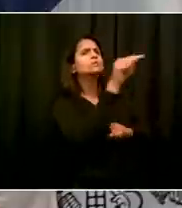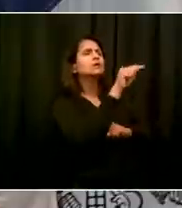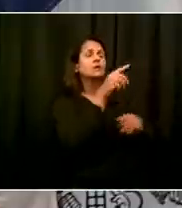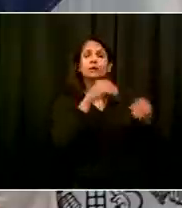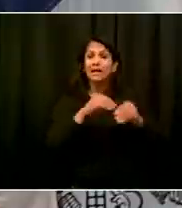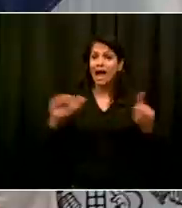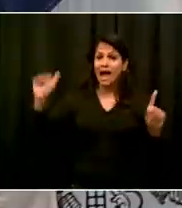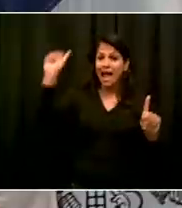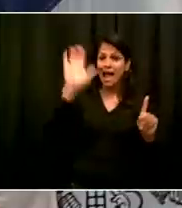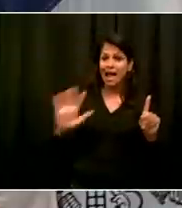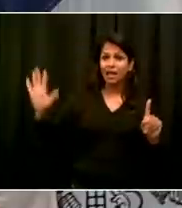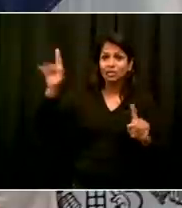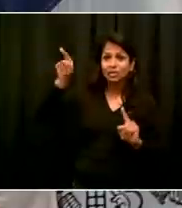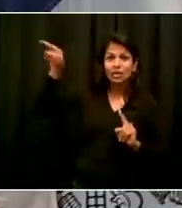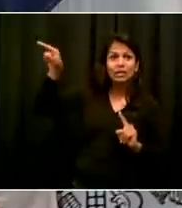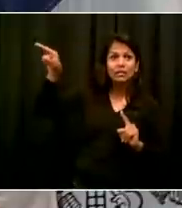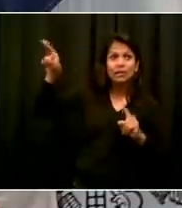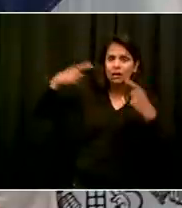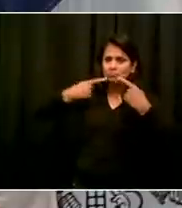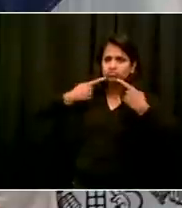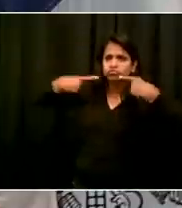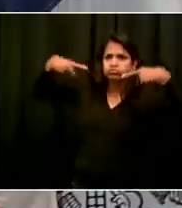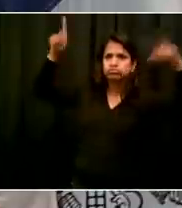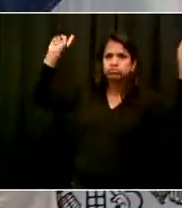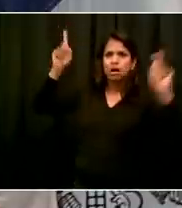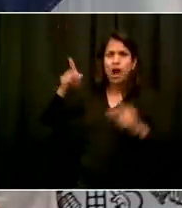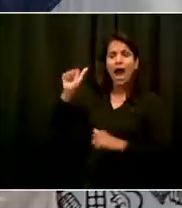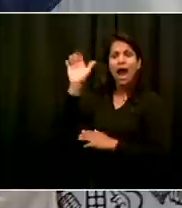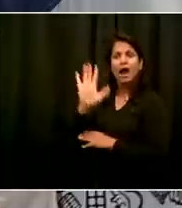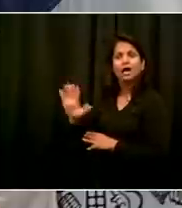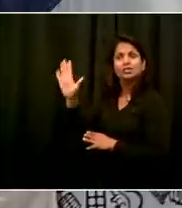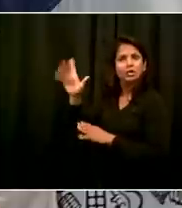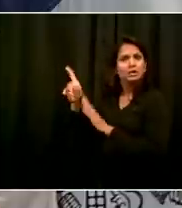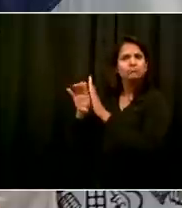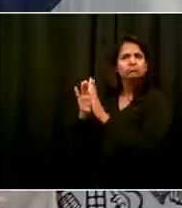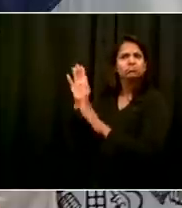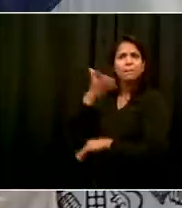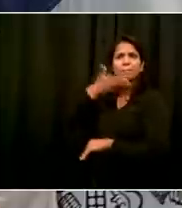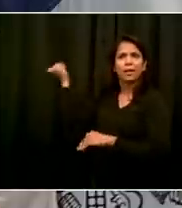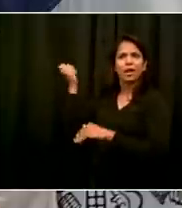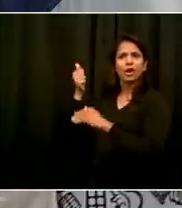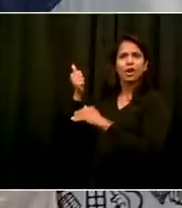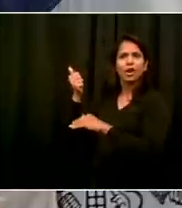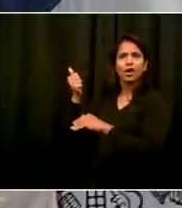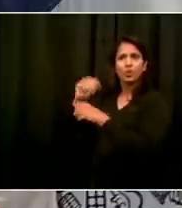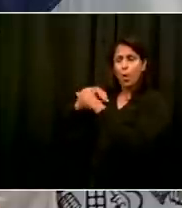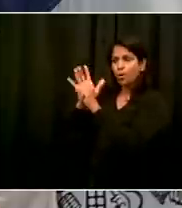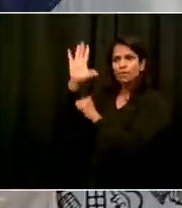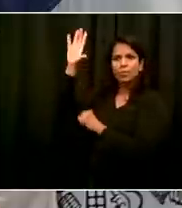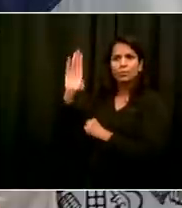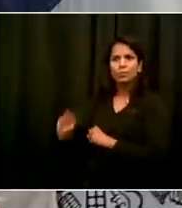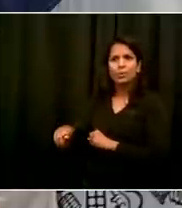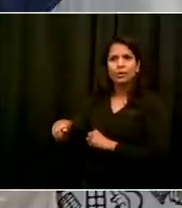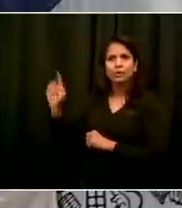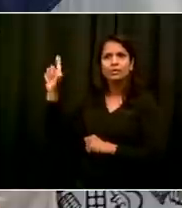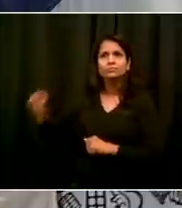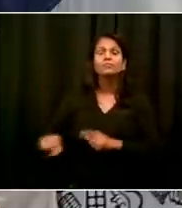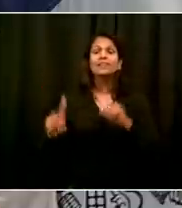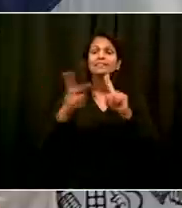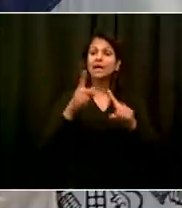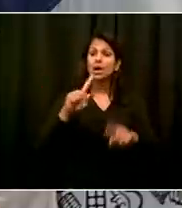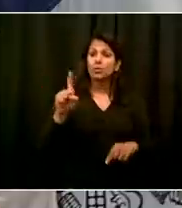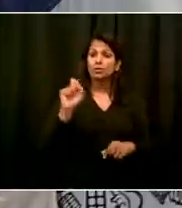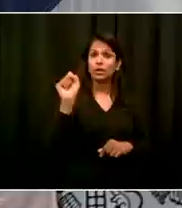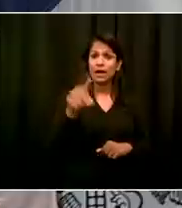Yeah. Second question is, you know, since today the indoor dining is opening and there is the curiosity and